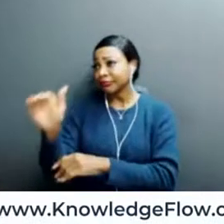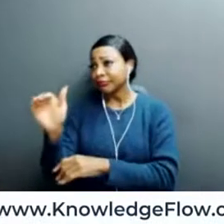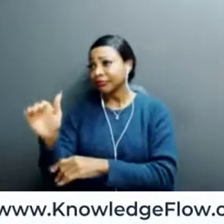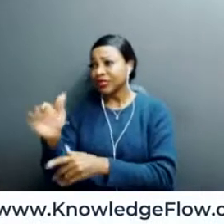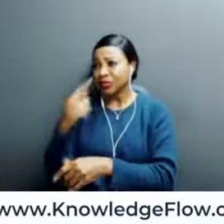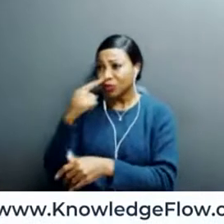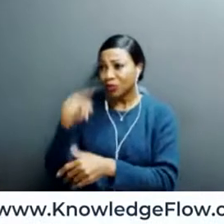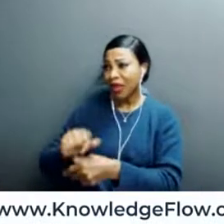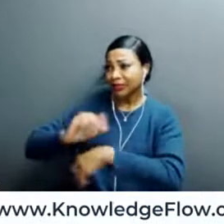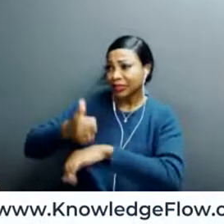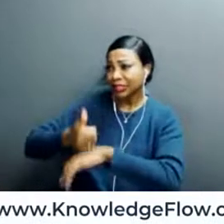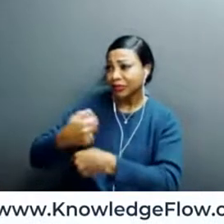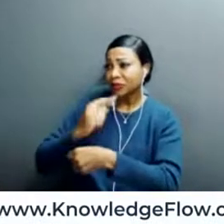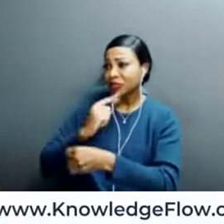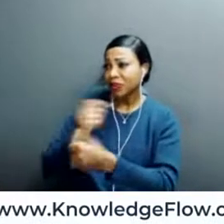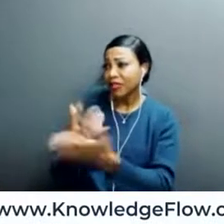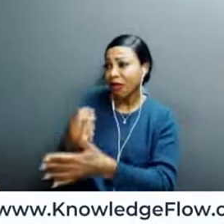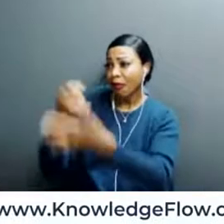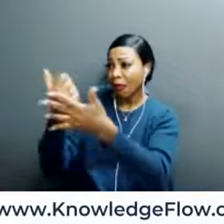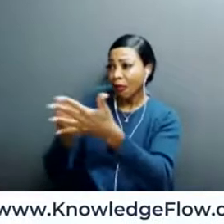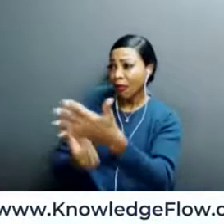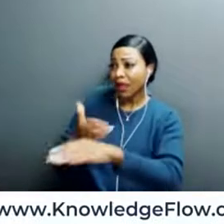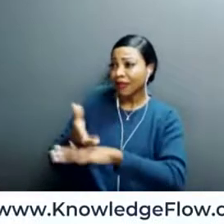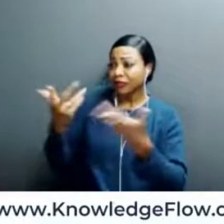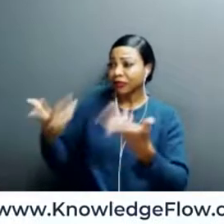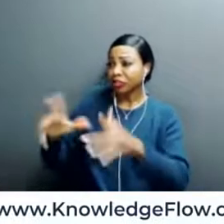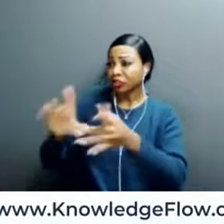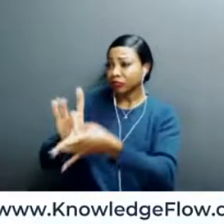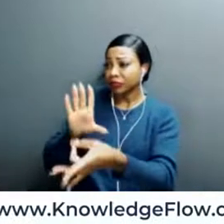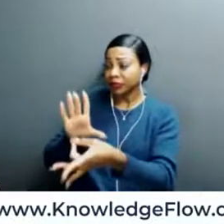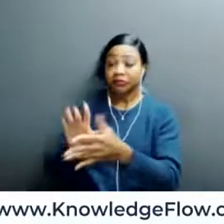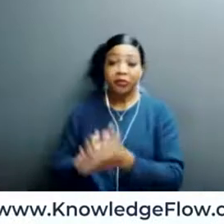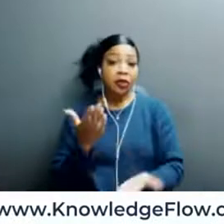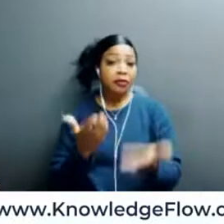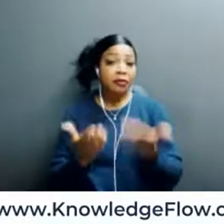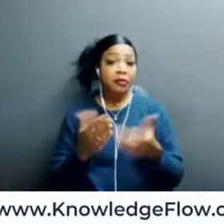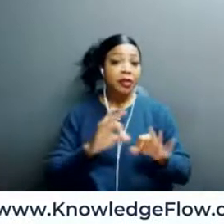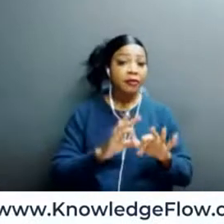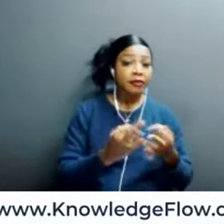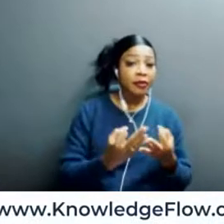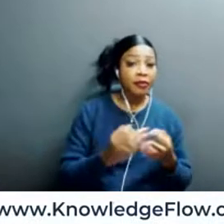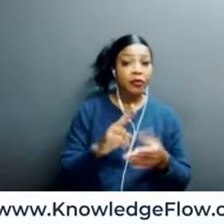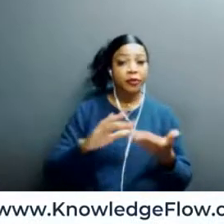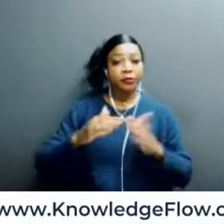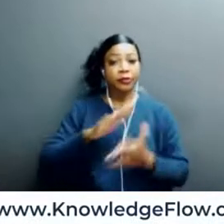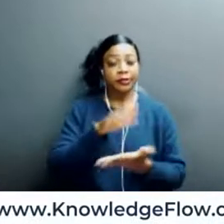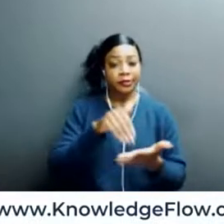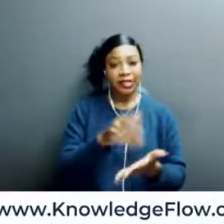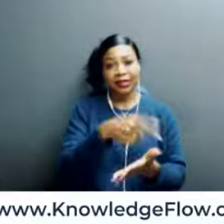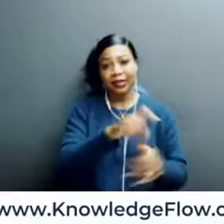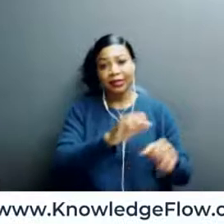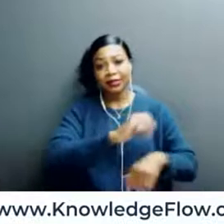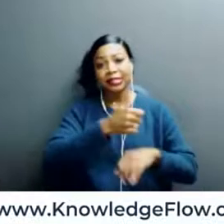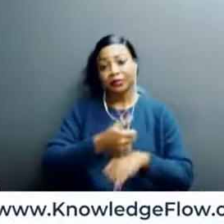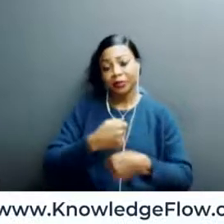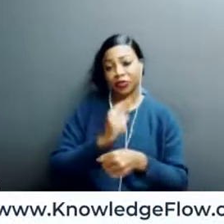agency or a group home or maybe a family community center, you know, they can make arrangements to have that